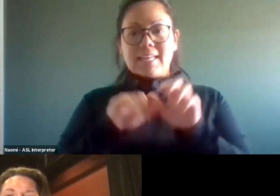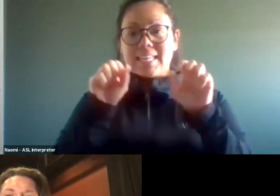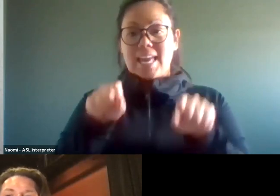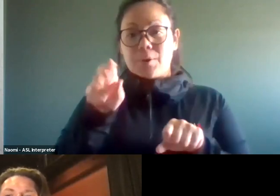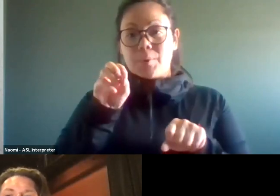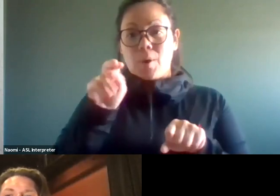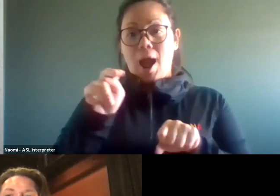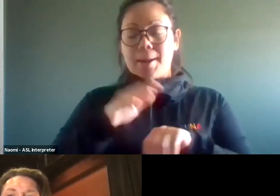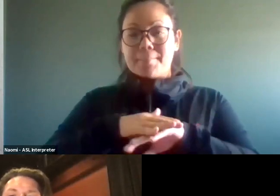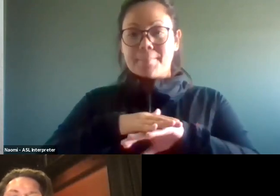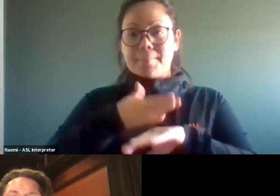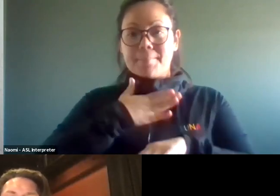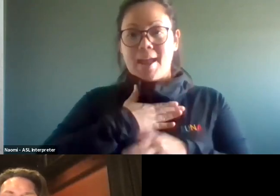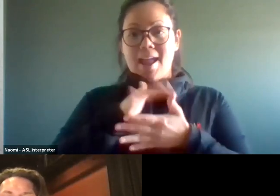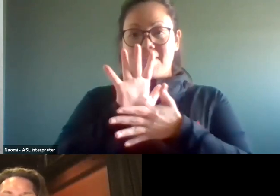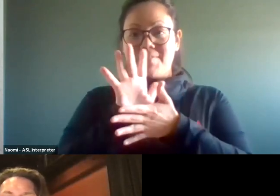Yes.